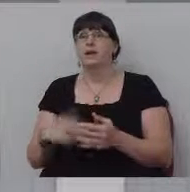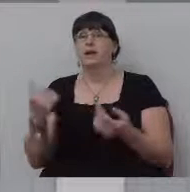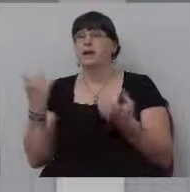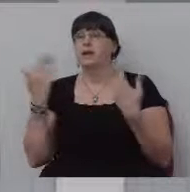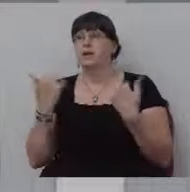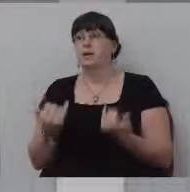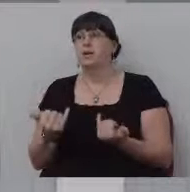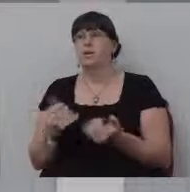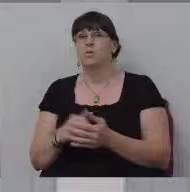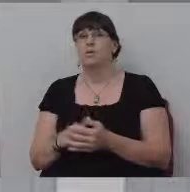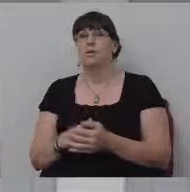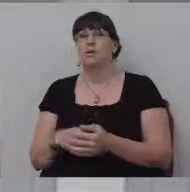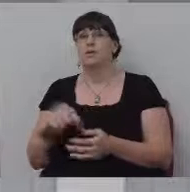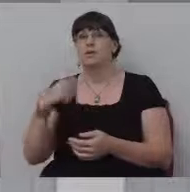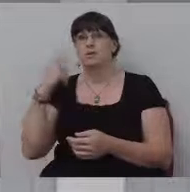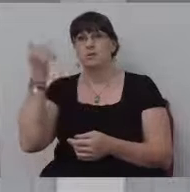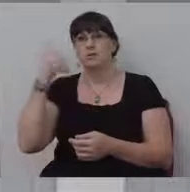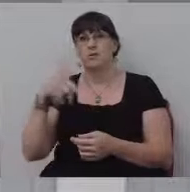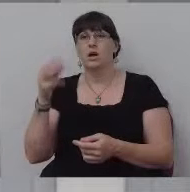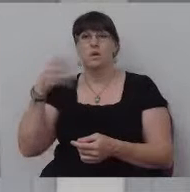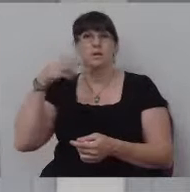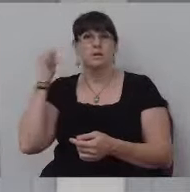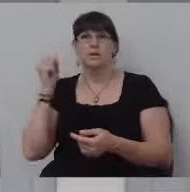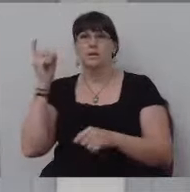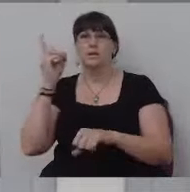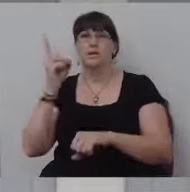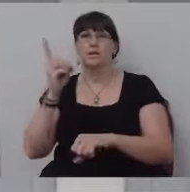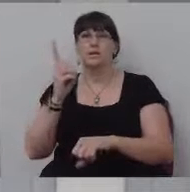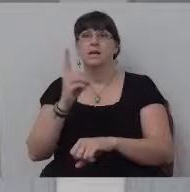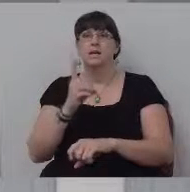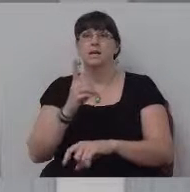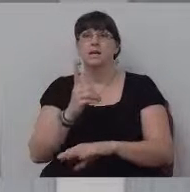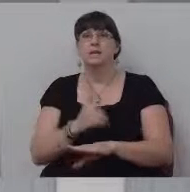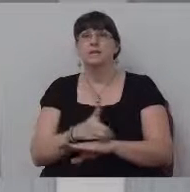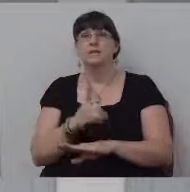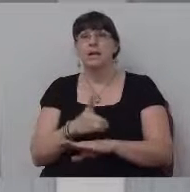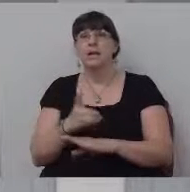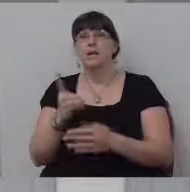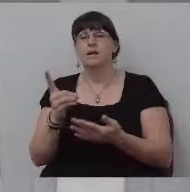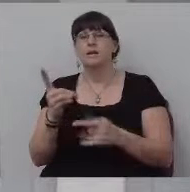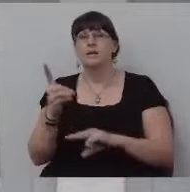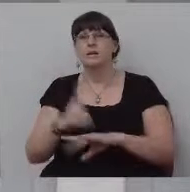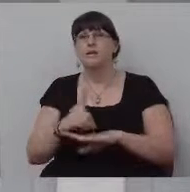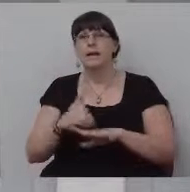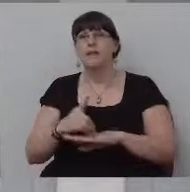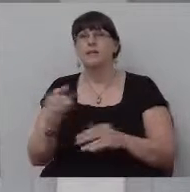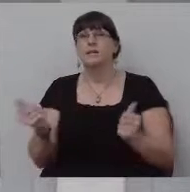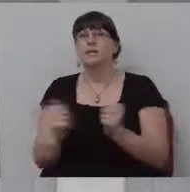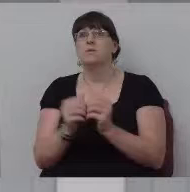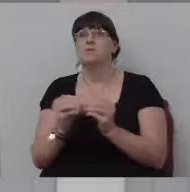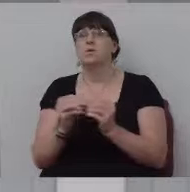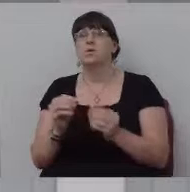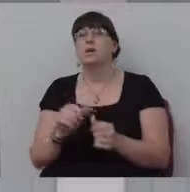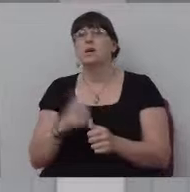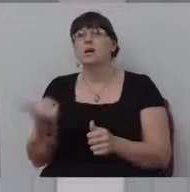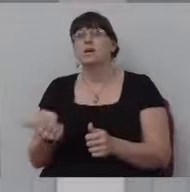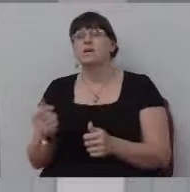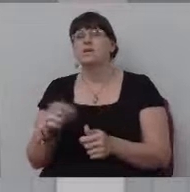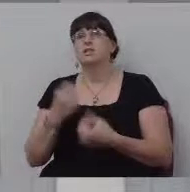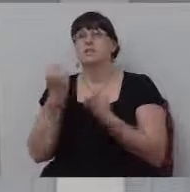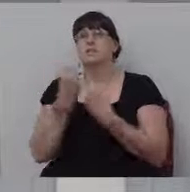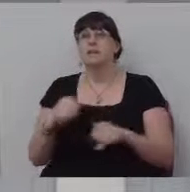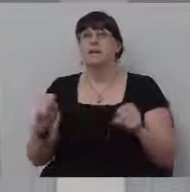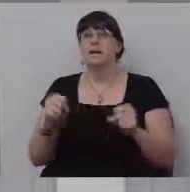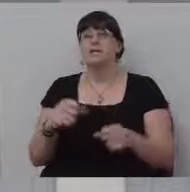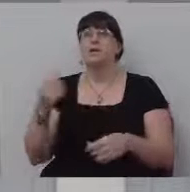told her that, that, you know, I wasn't going to date her anymore unless she was saved, and I wasn't going to date her anymore unless she went to a Baptist